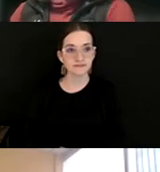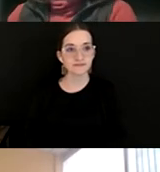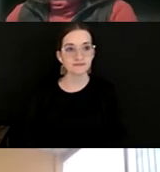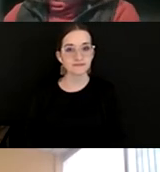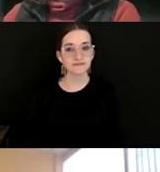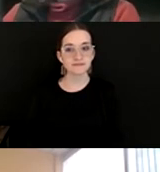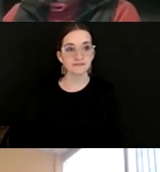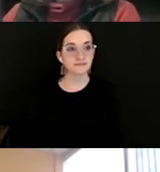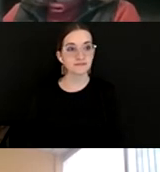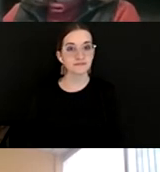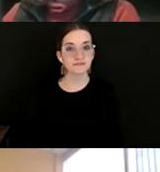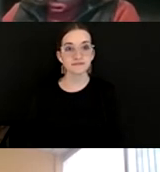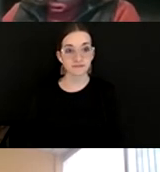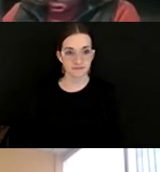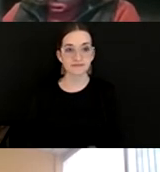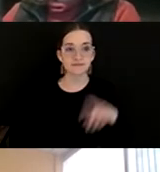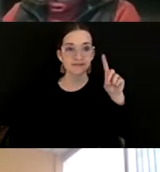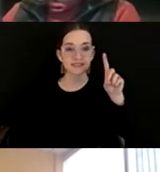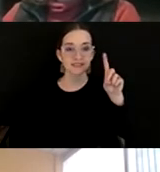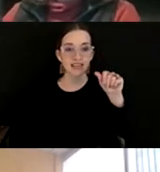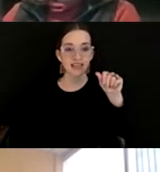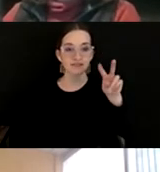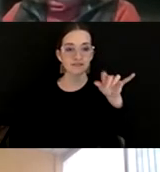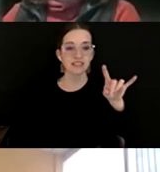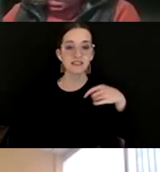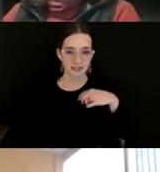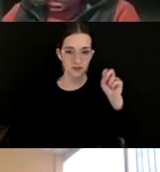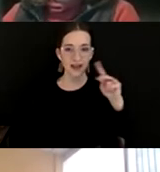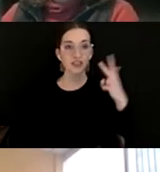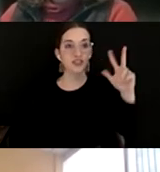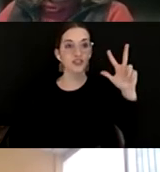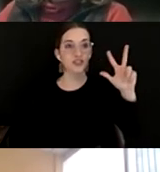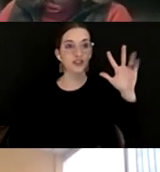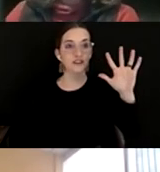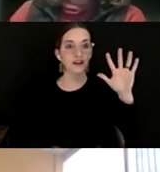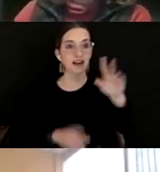All right. So we've got 35 responses already. It looks like there's more in progress.